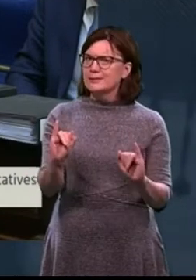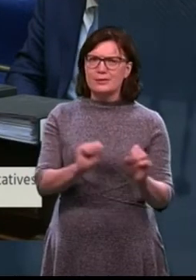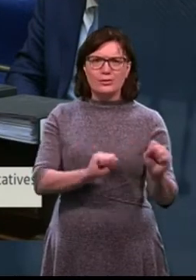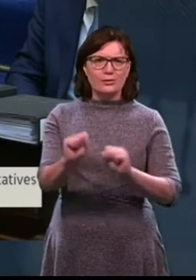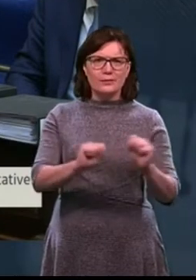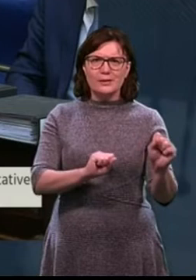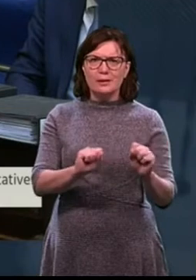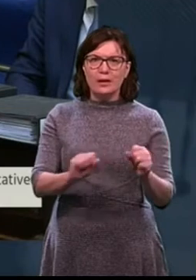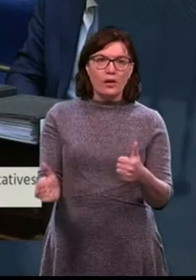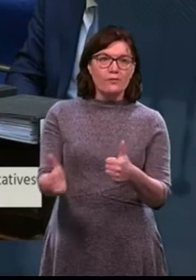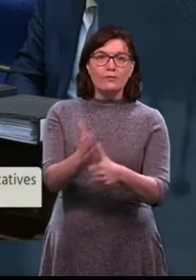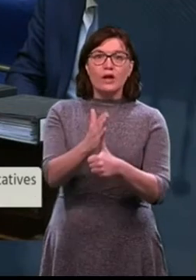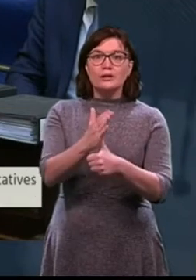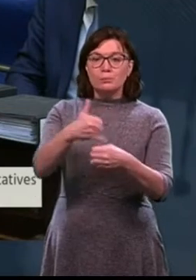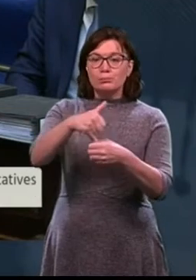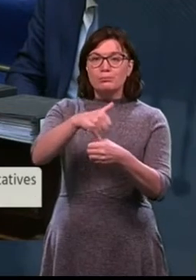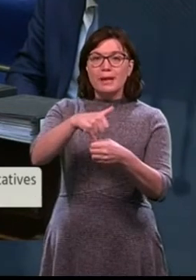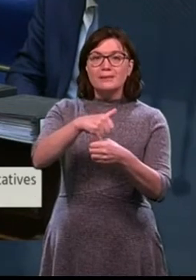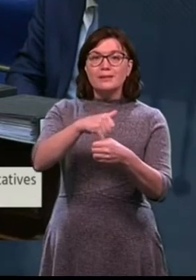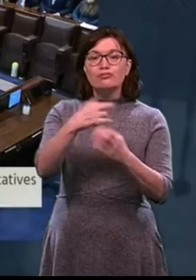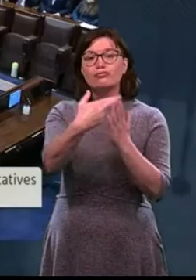The first principle of medicine is to do no harm.